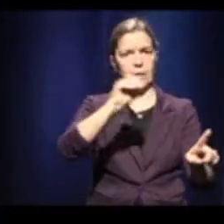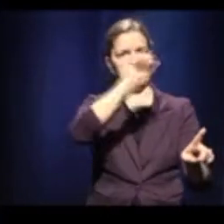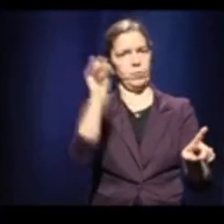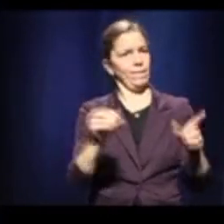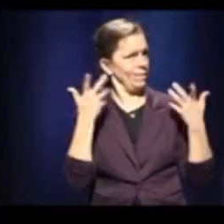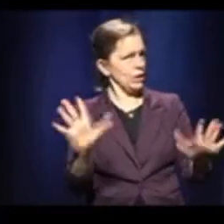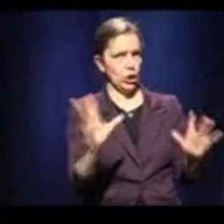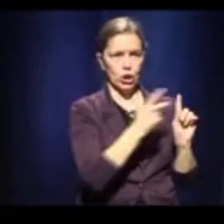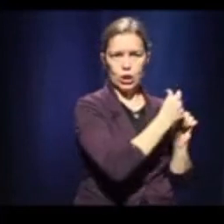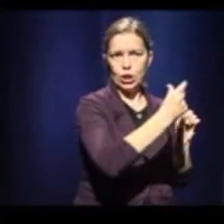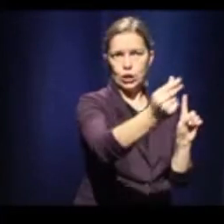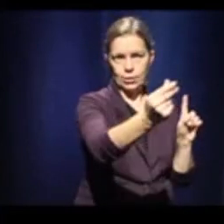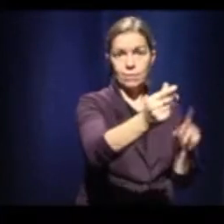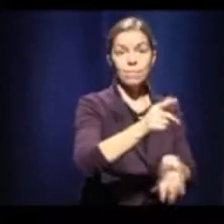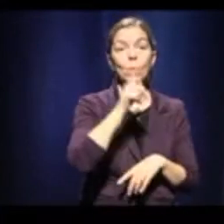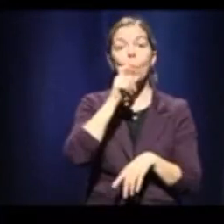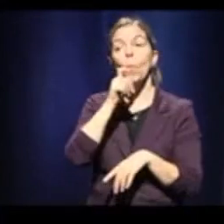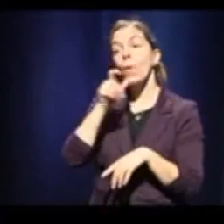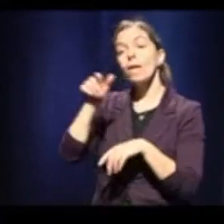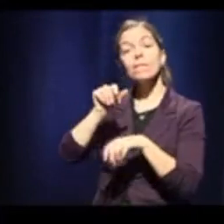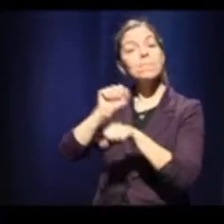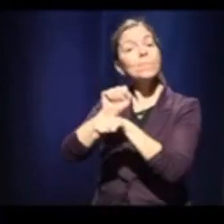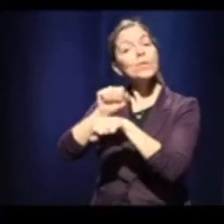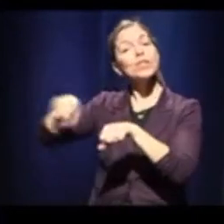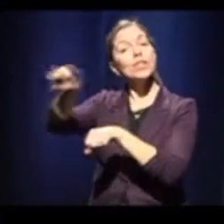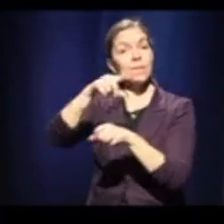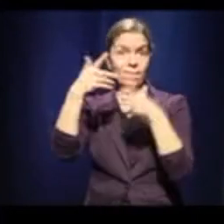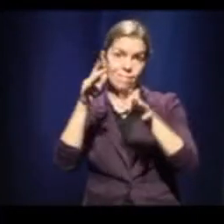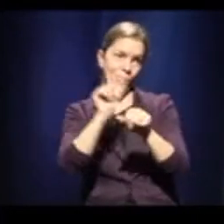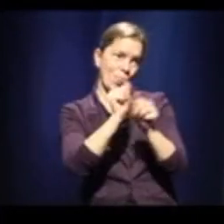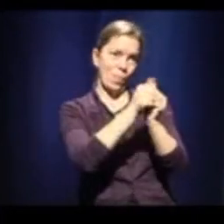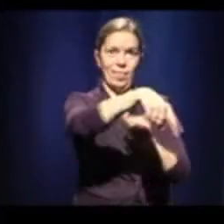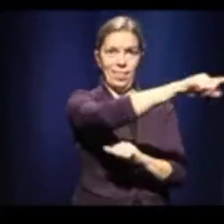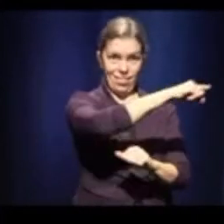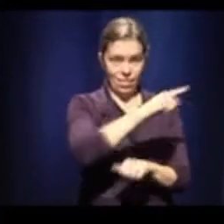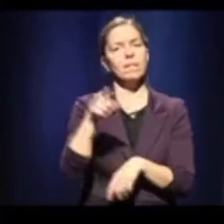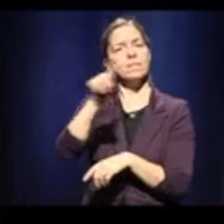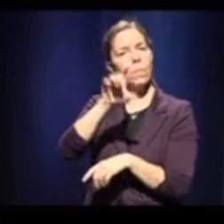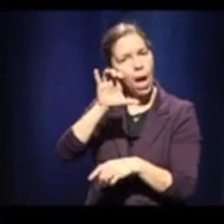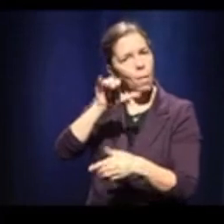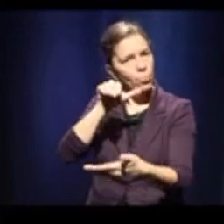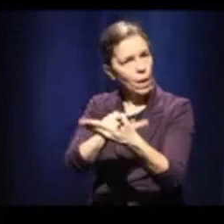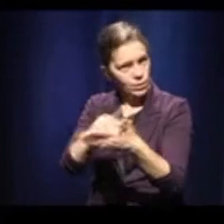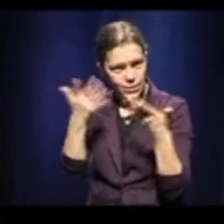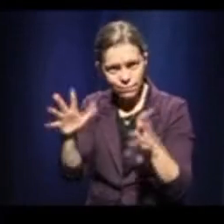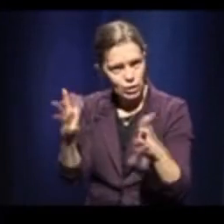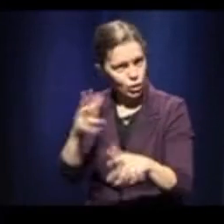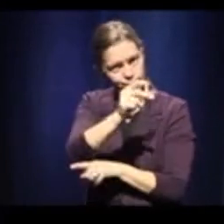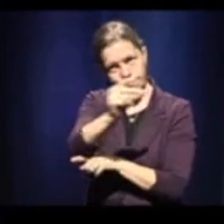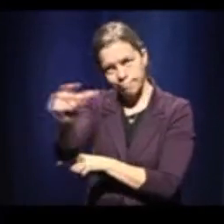in the healthcare system being vaccinated. And I think we're going to be very close to our objective of